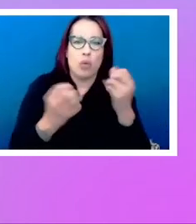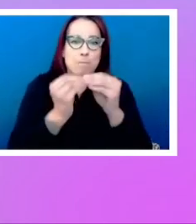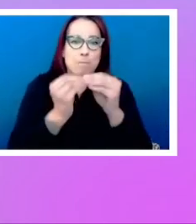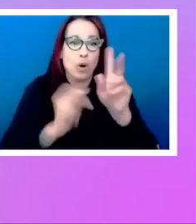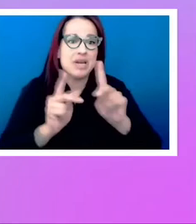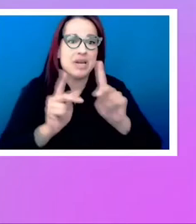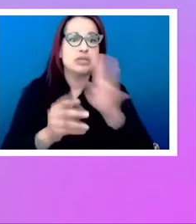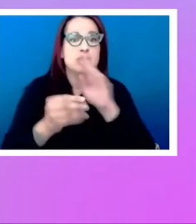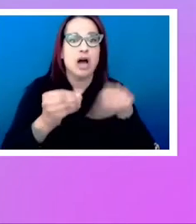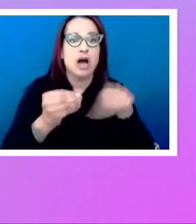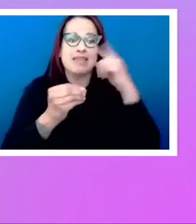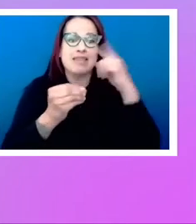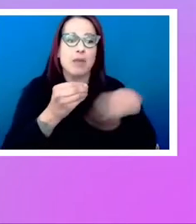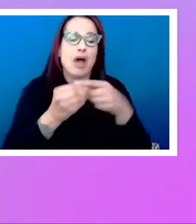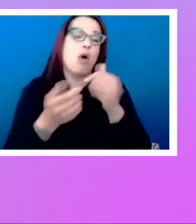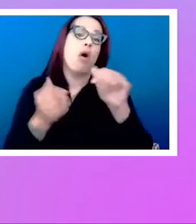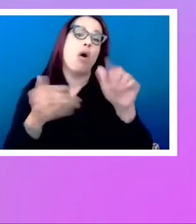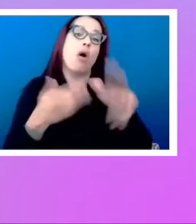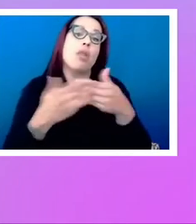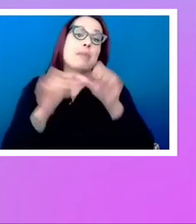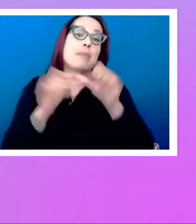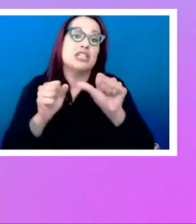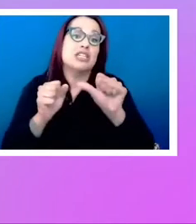issues of new layout so that we can fix them.